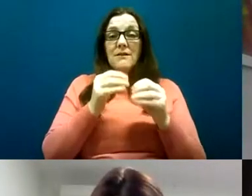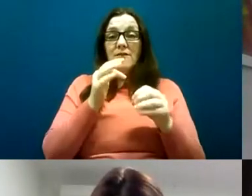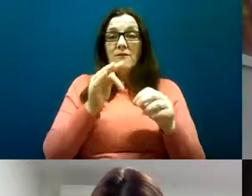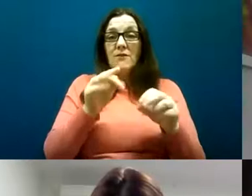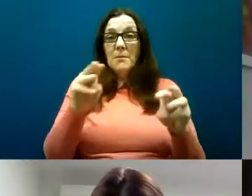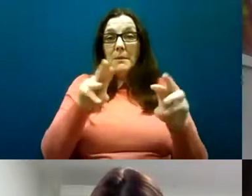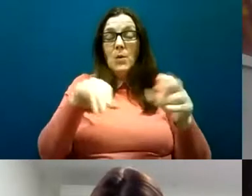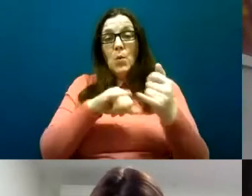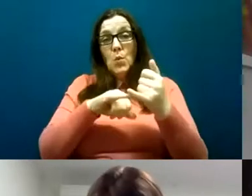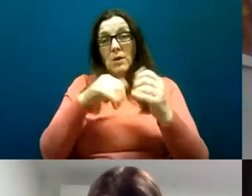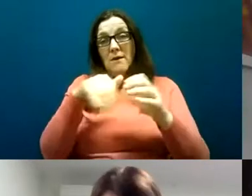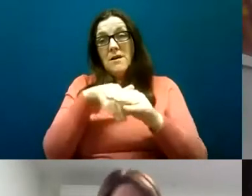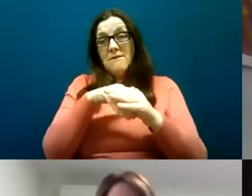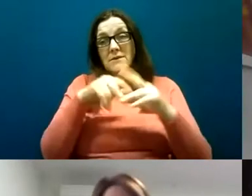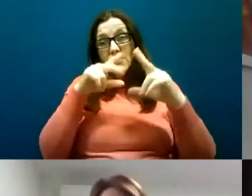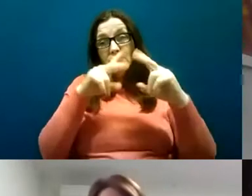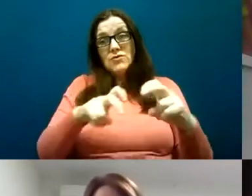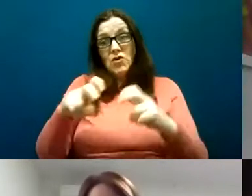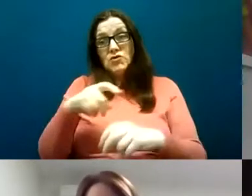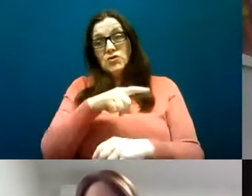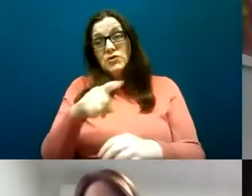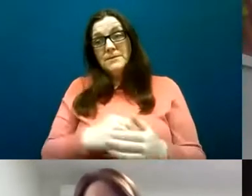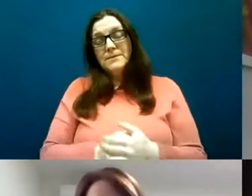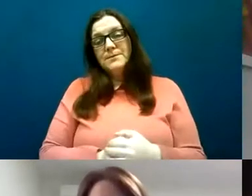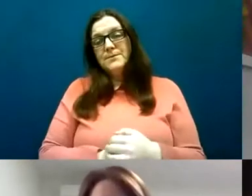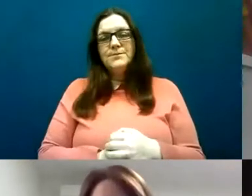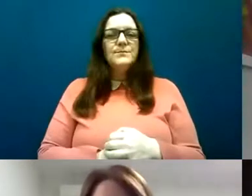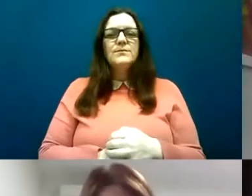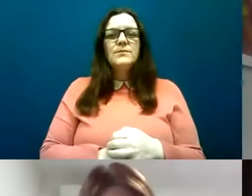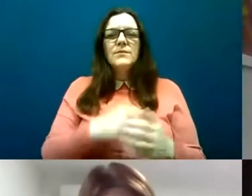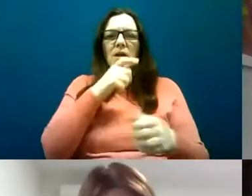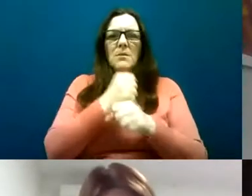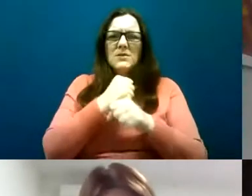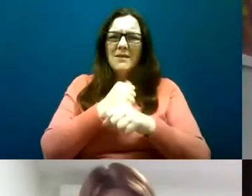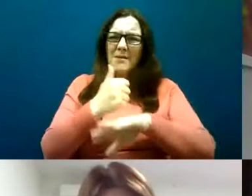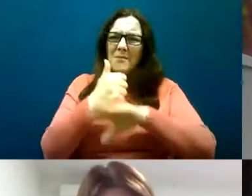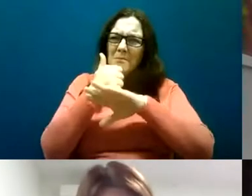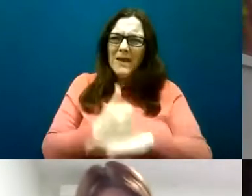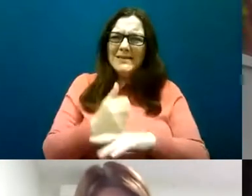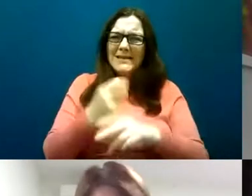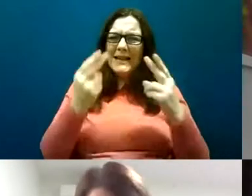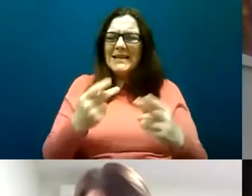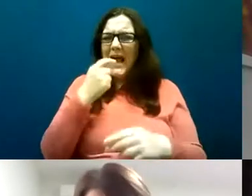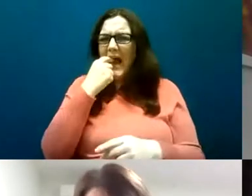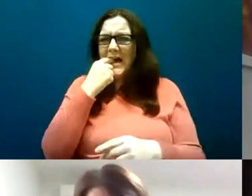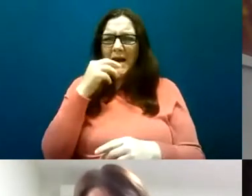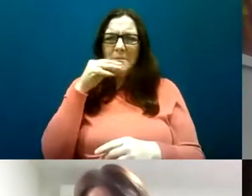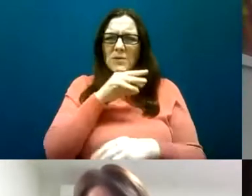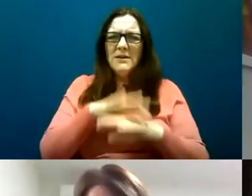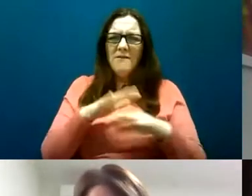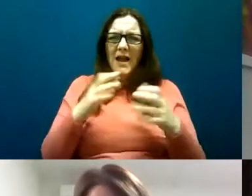in the study around the fundamental nature and fundamental importance of having the home